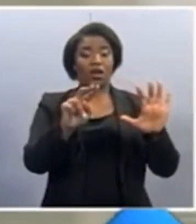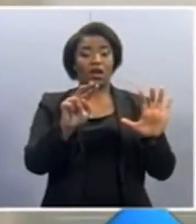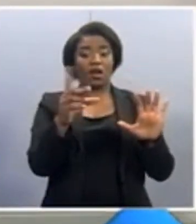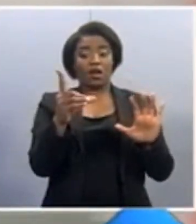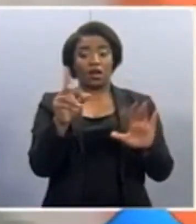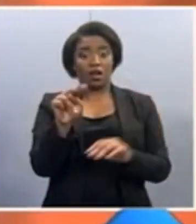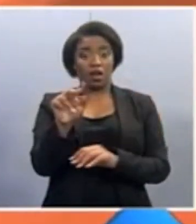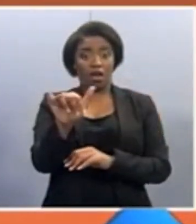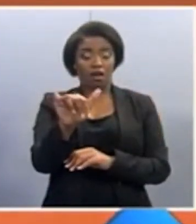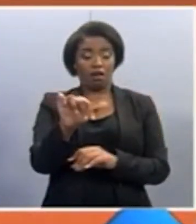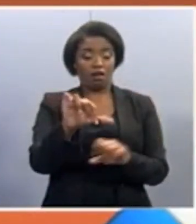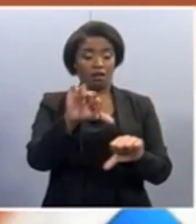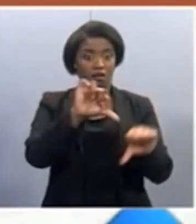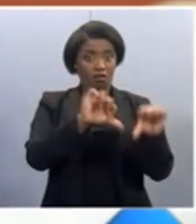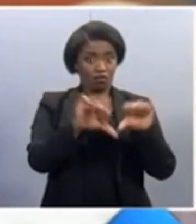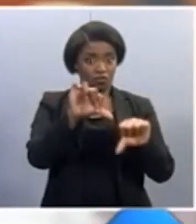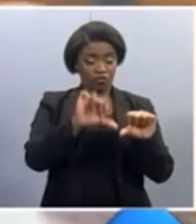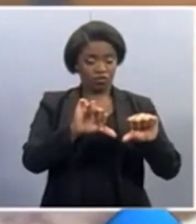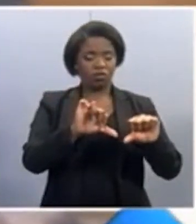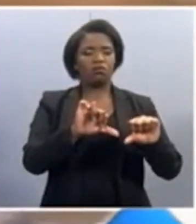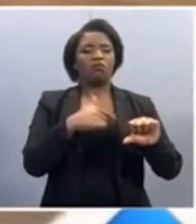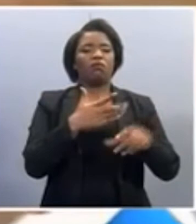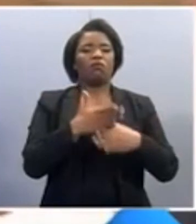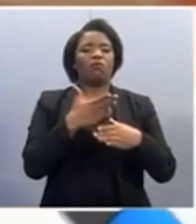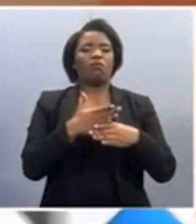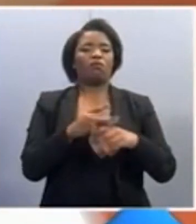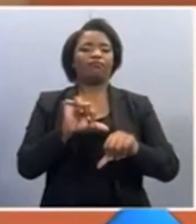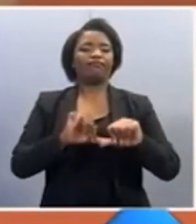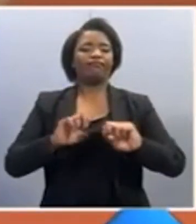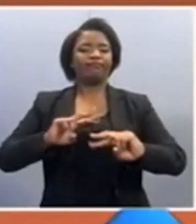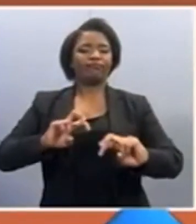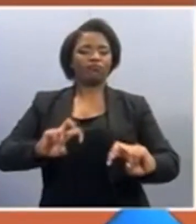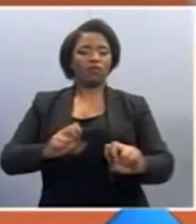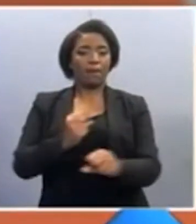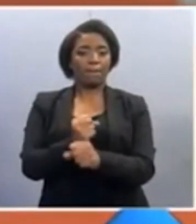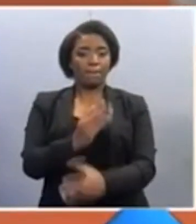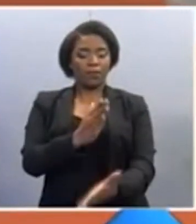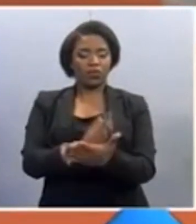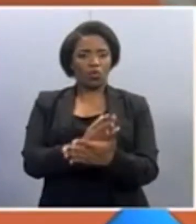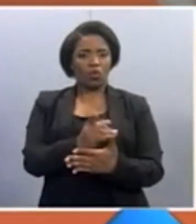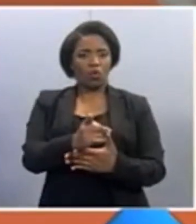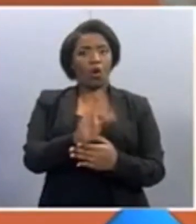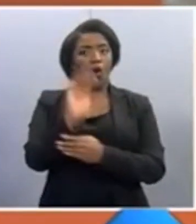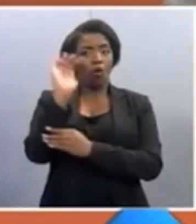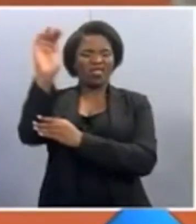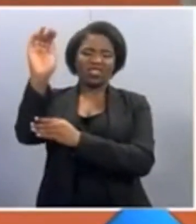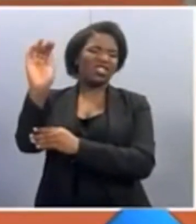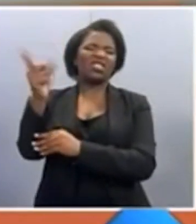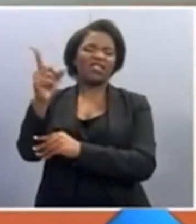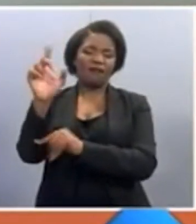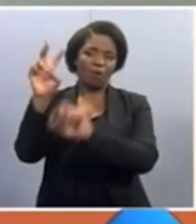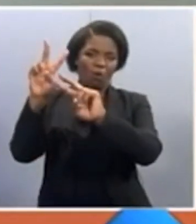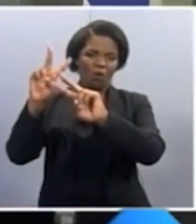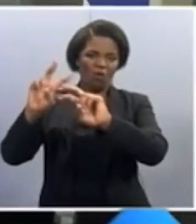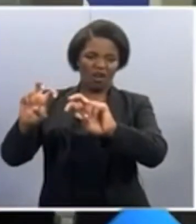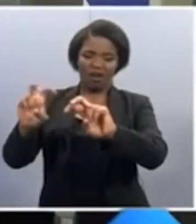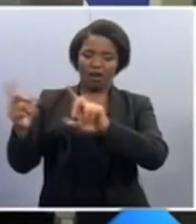working with the Science and Technology Department to ensure samples are no longer sent overseas for analysis.